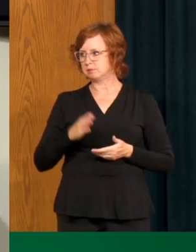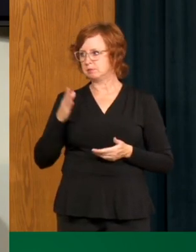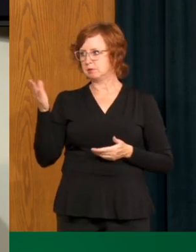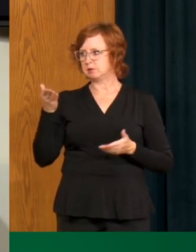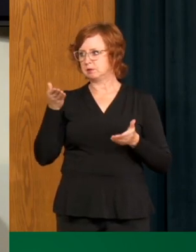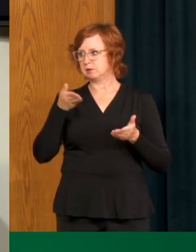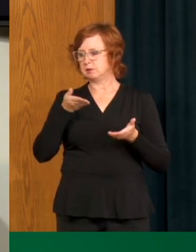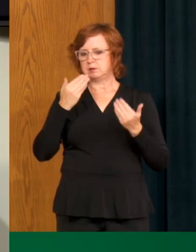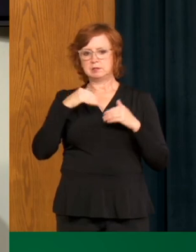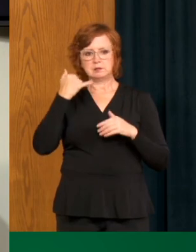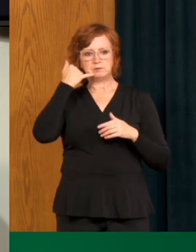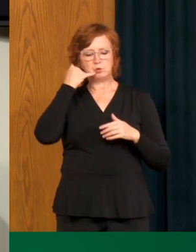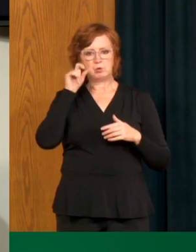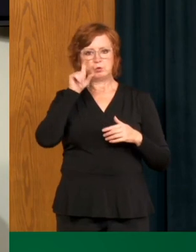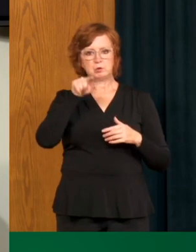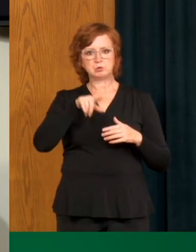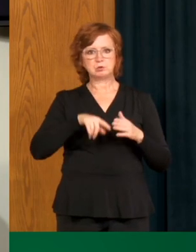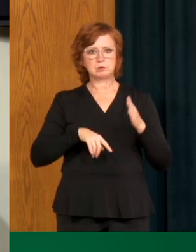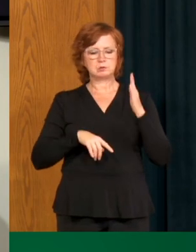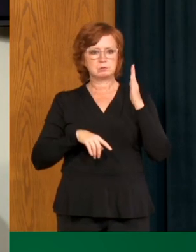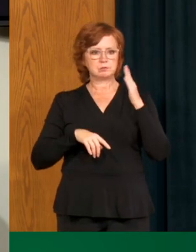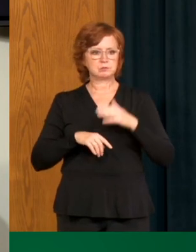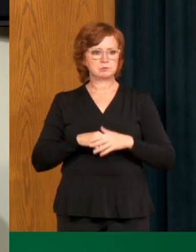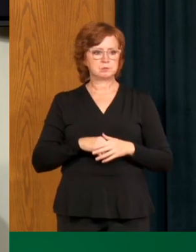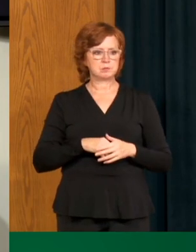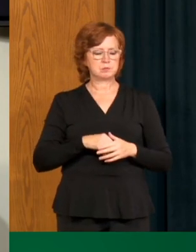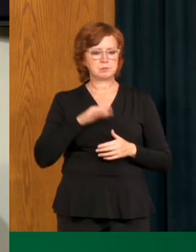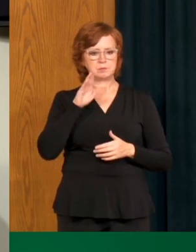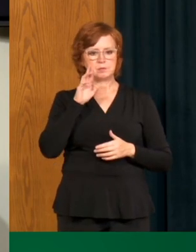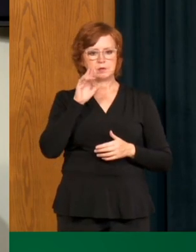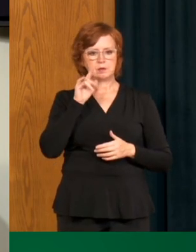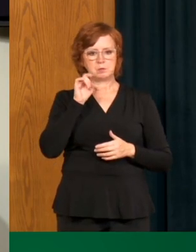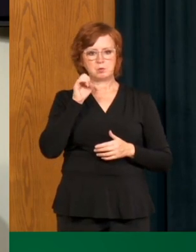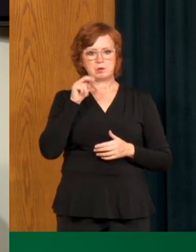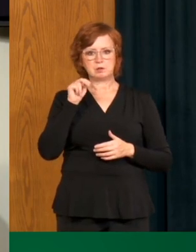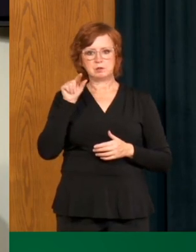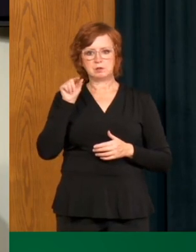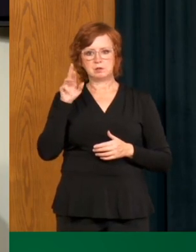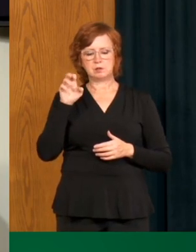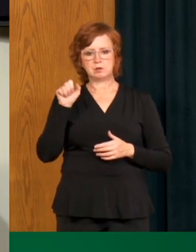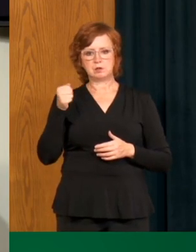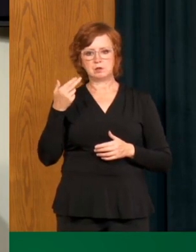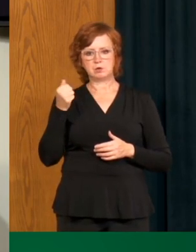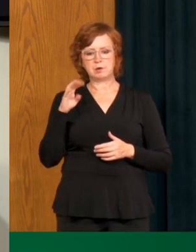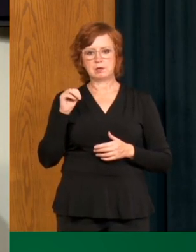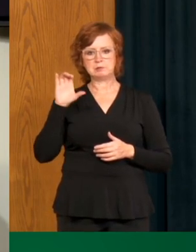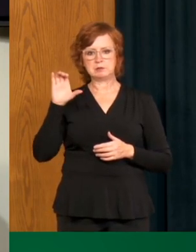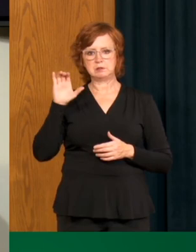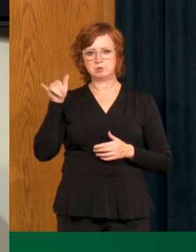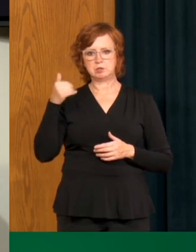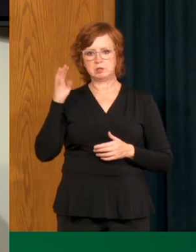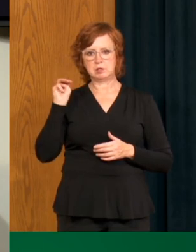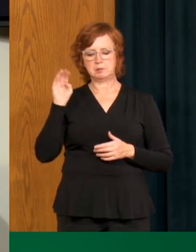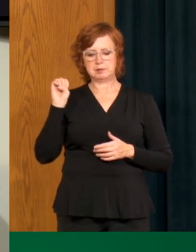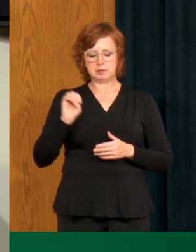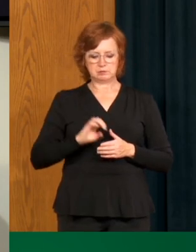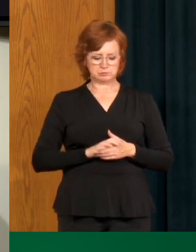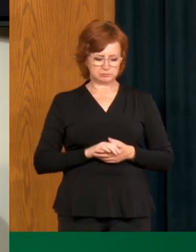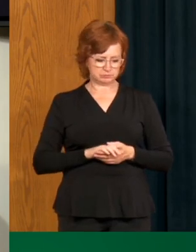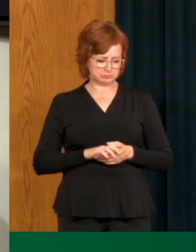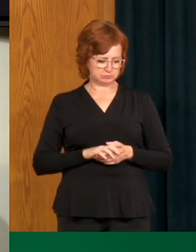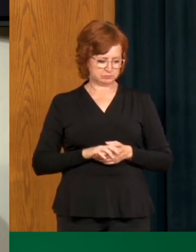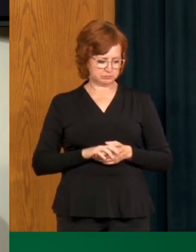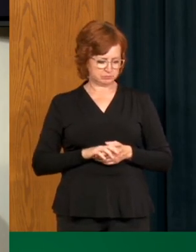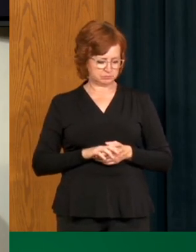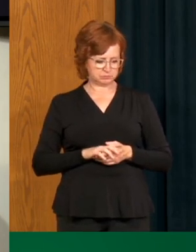We'll take our next question on the phone line. We have Britton Gray with CJME. Yeah, we're just, uh, got a